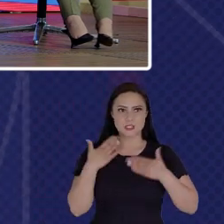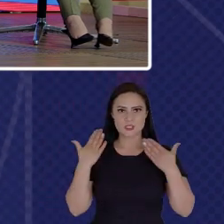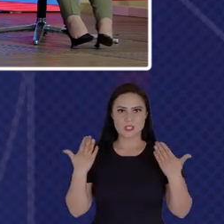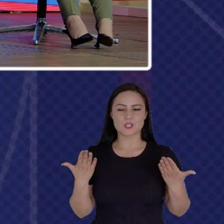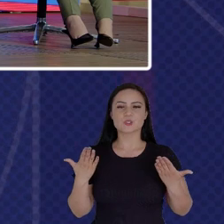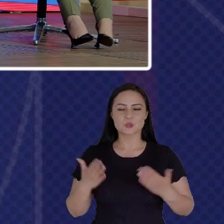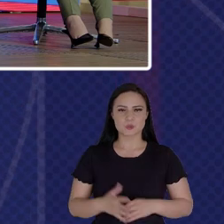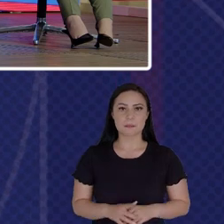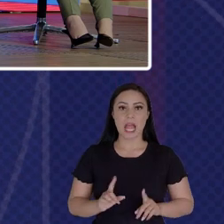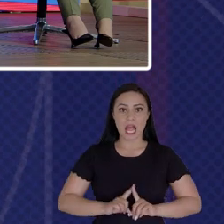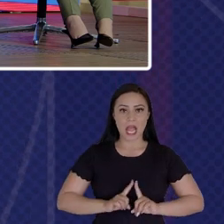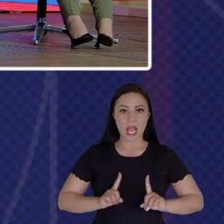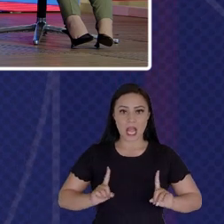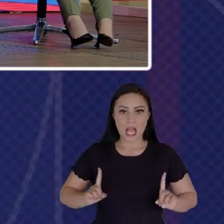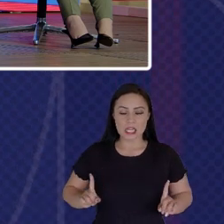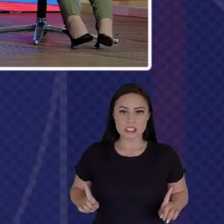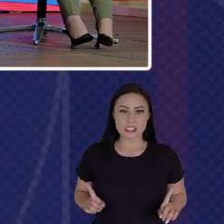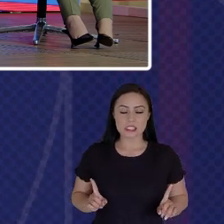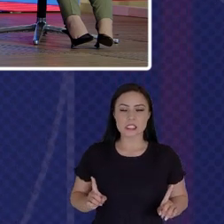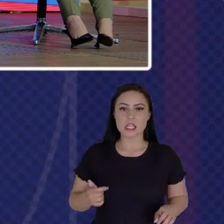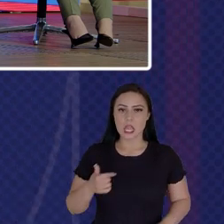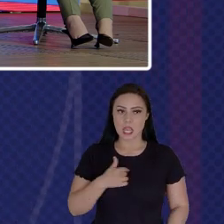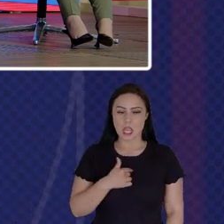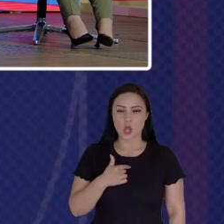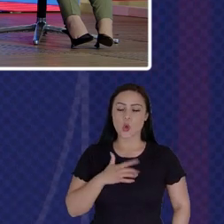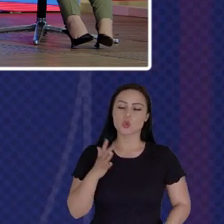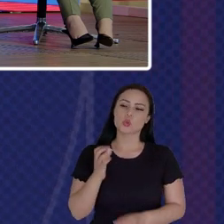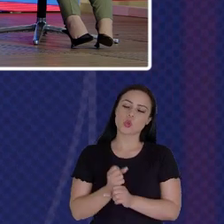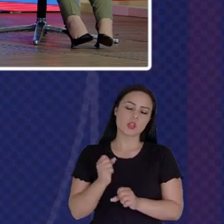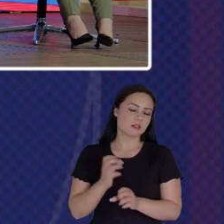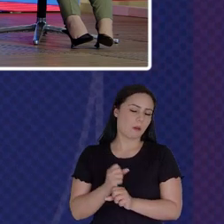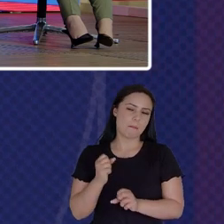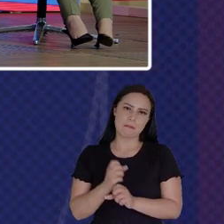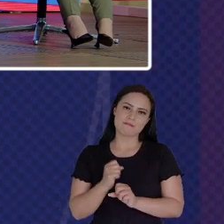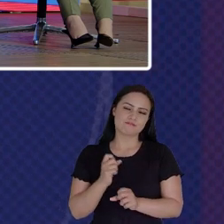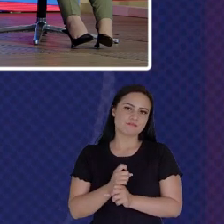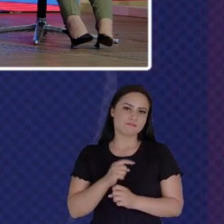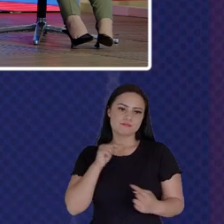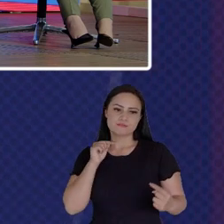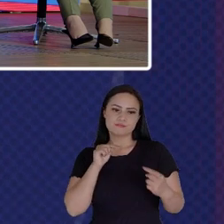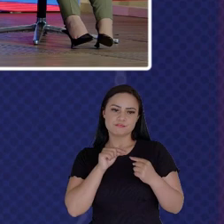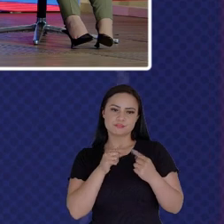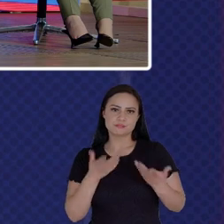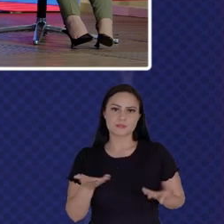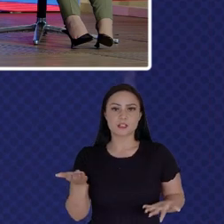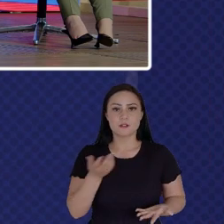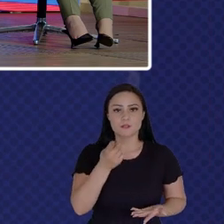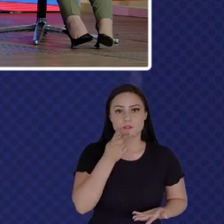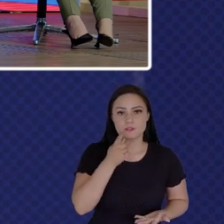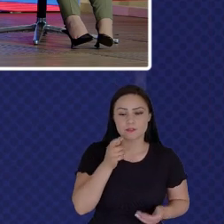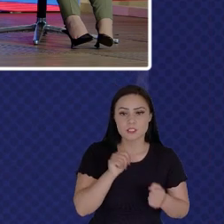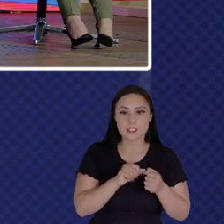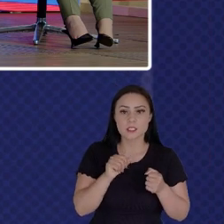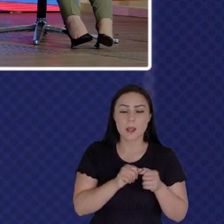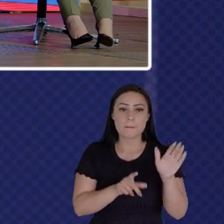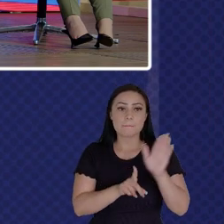But I Totally So I Want To Ask A Few Questions To You